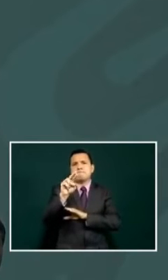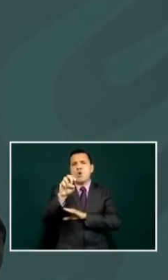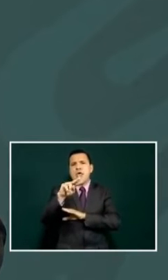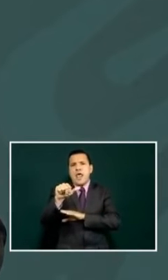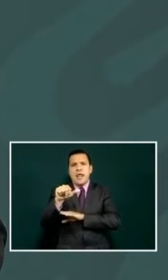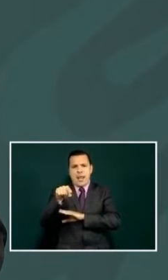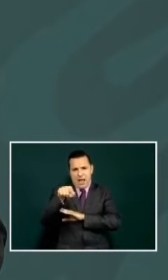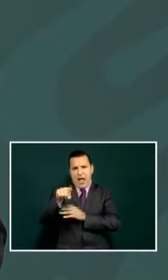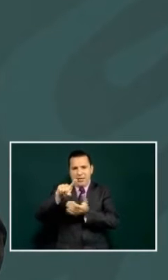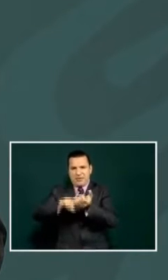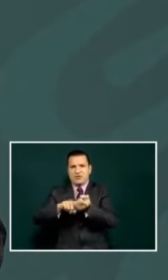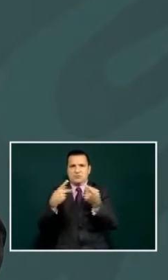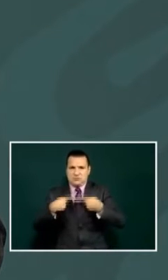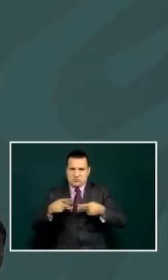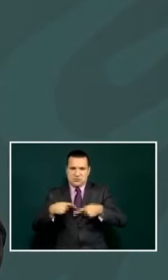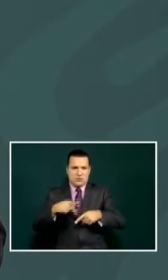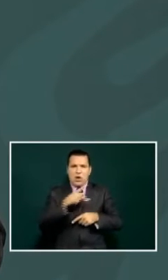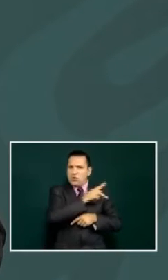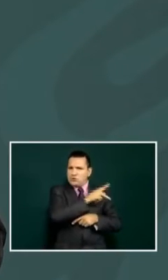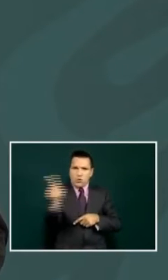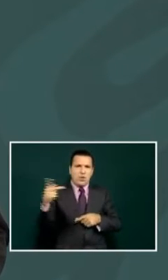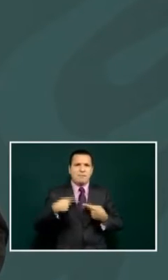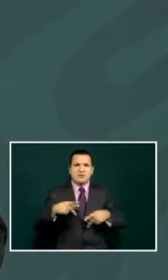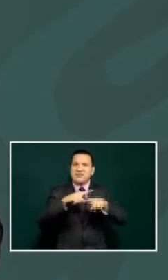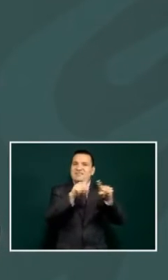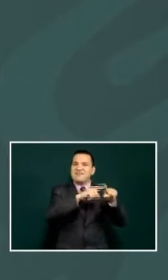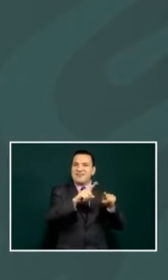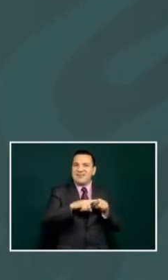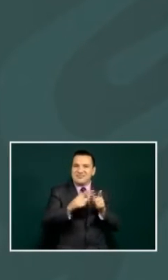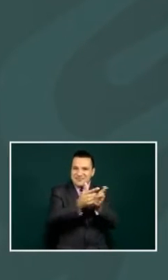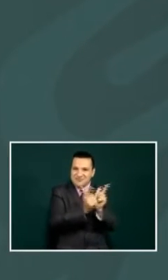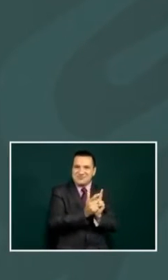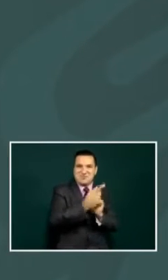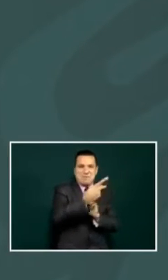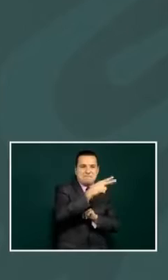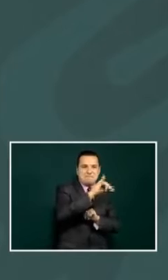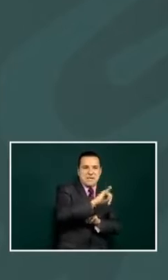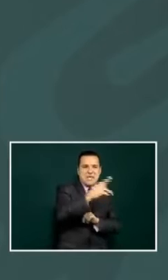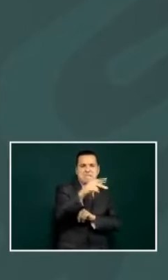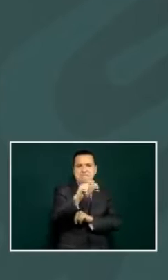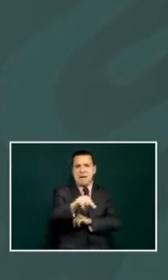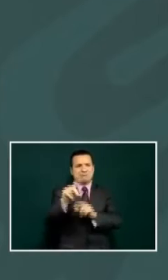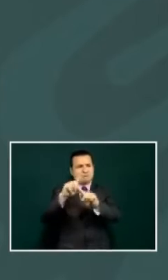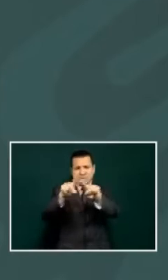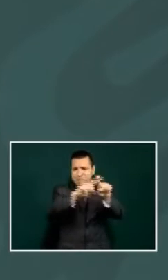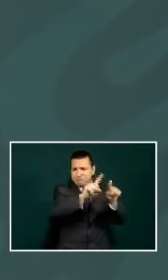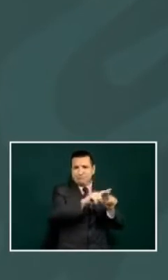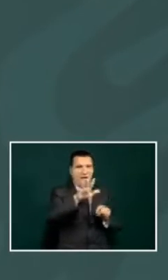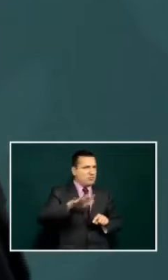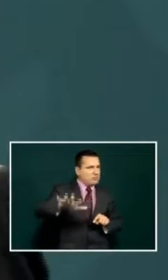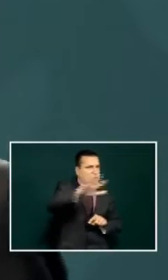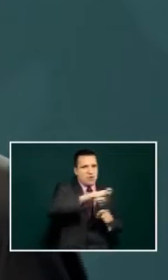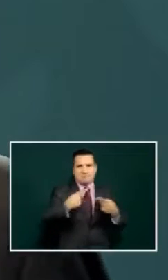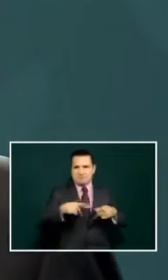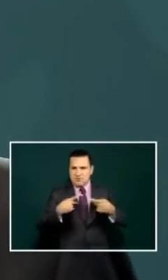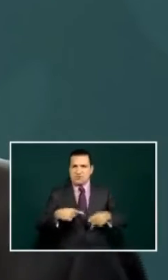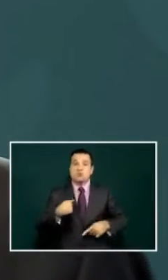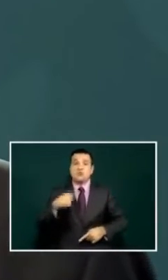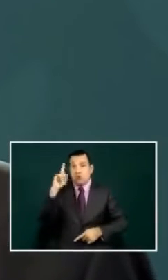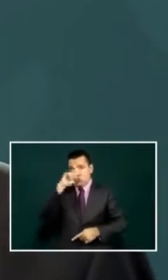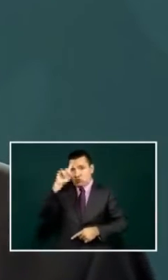from morena parties but all the party members and all citizens